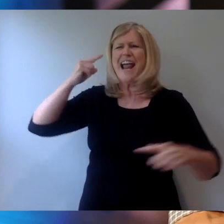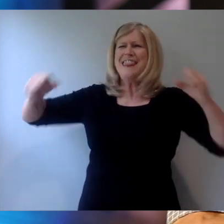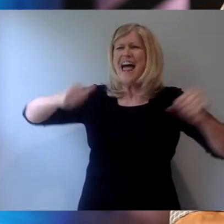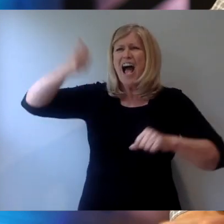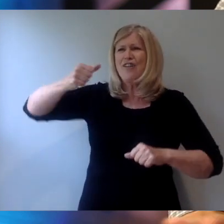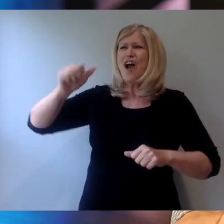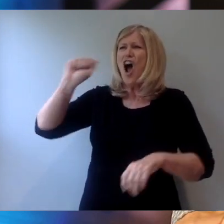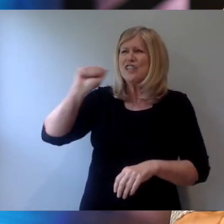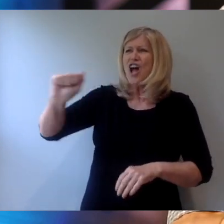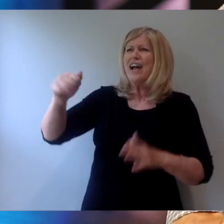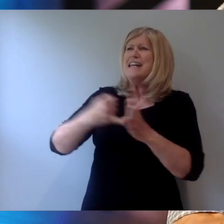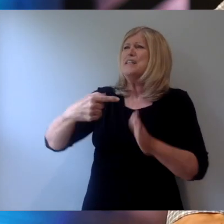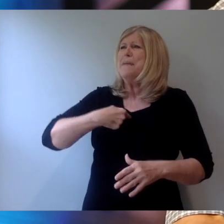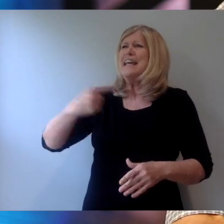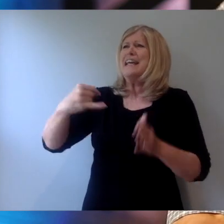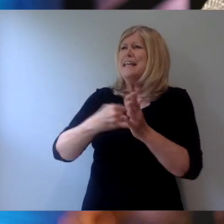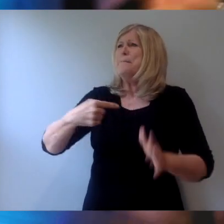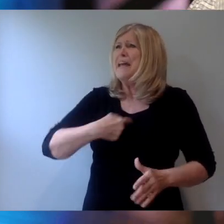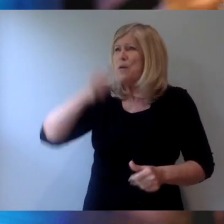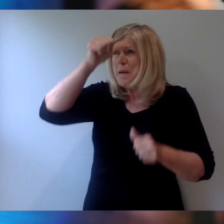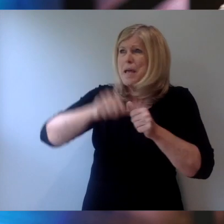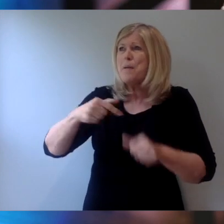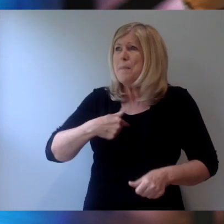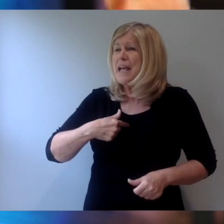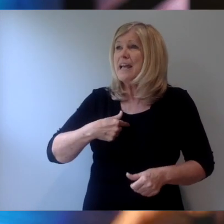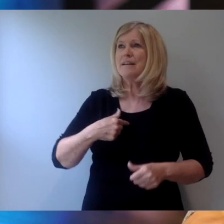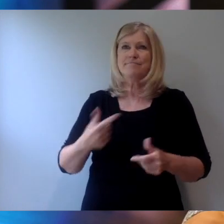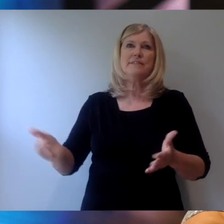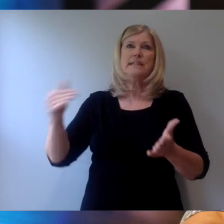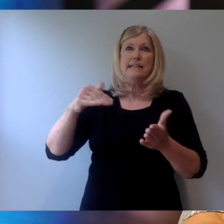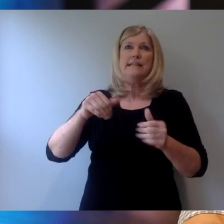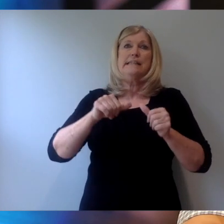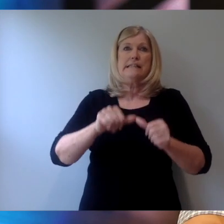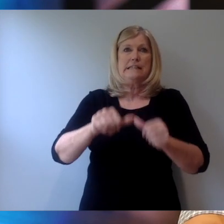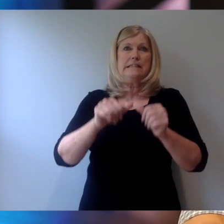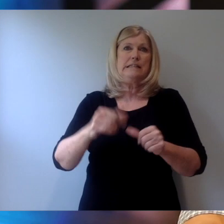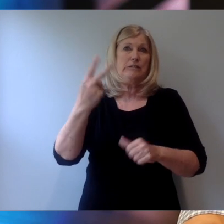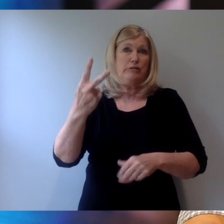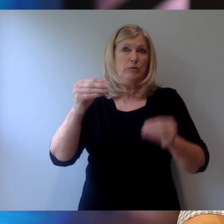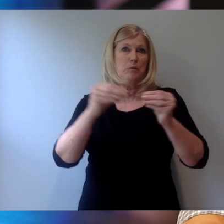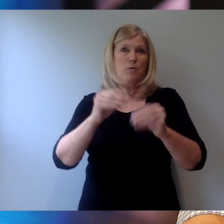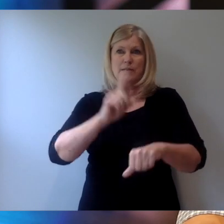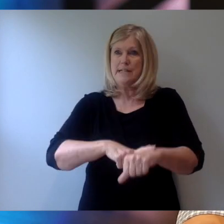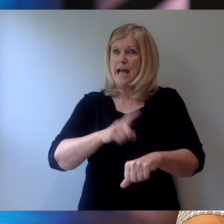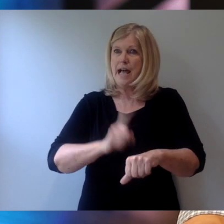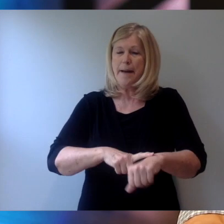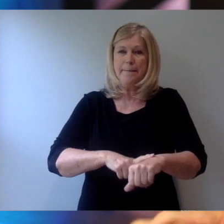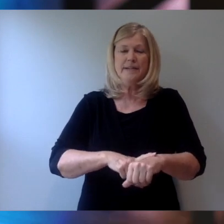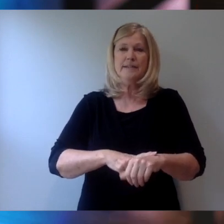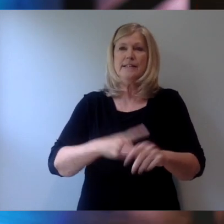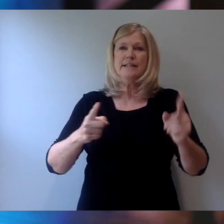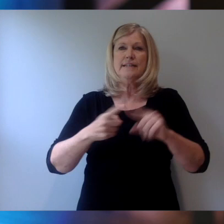it's me. Don't you remember? It's me. This went on a time or two more until